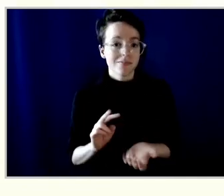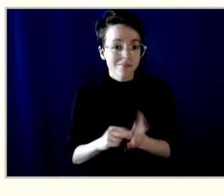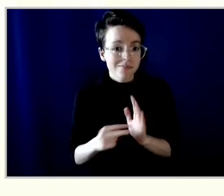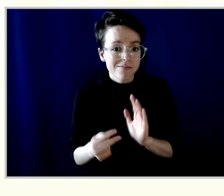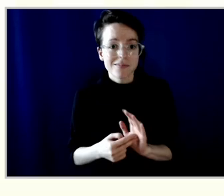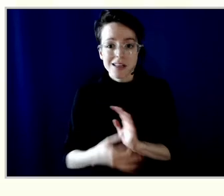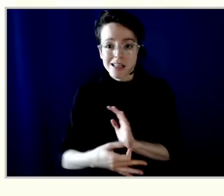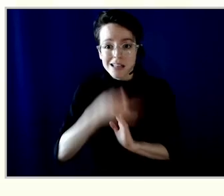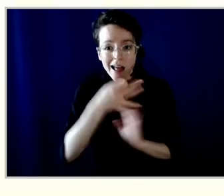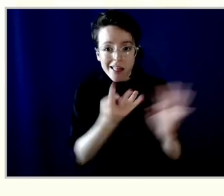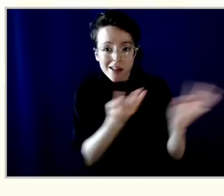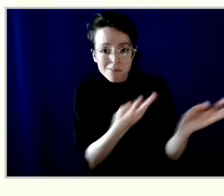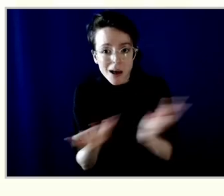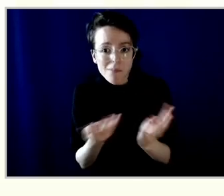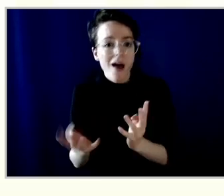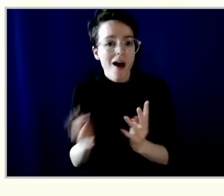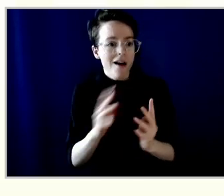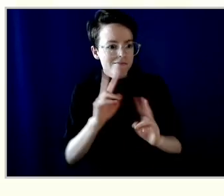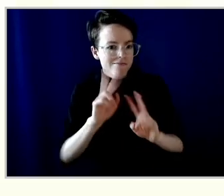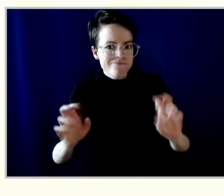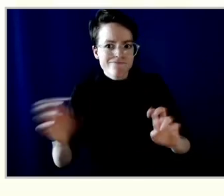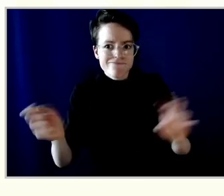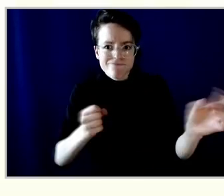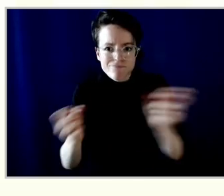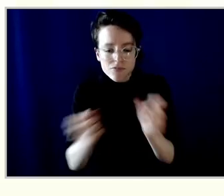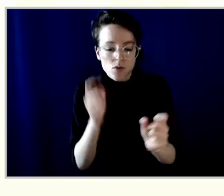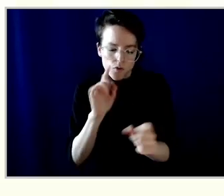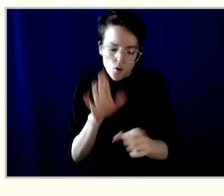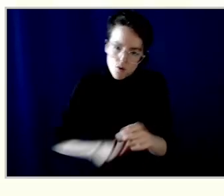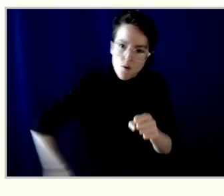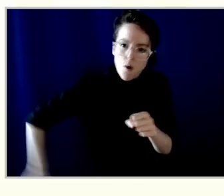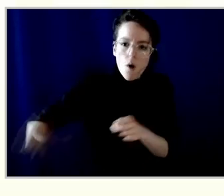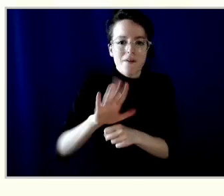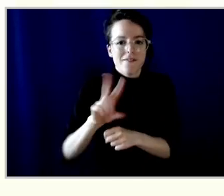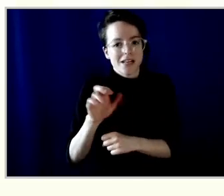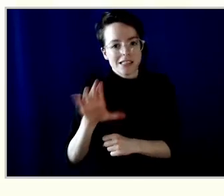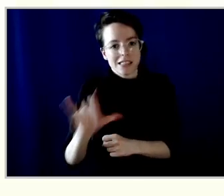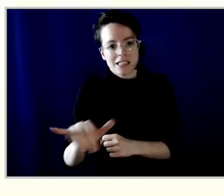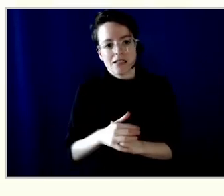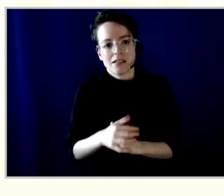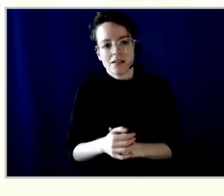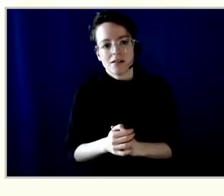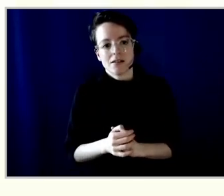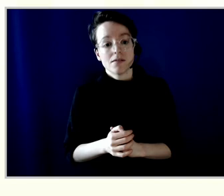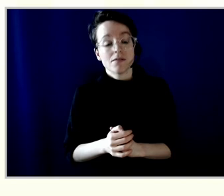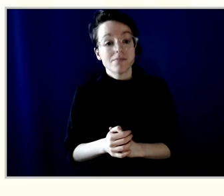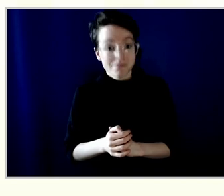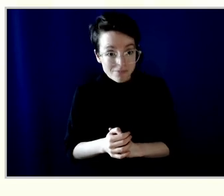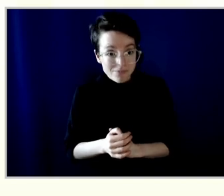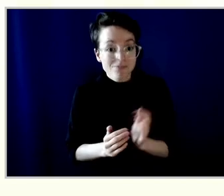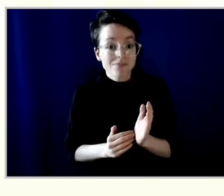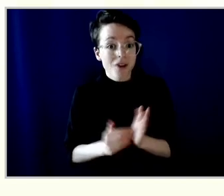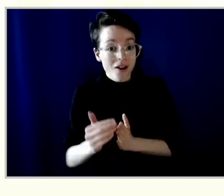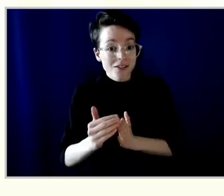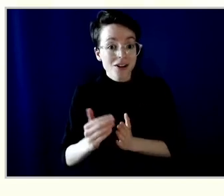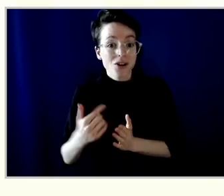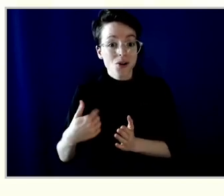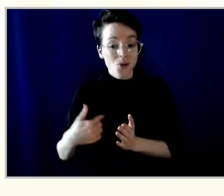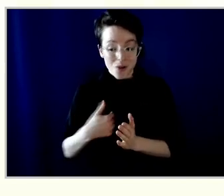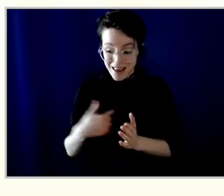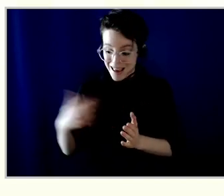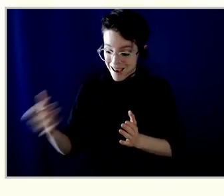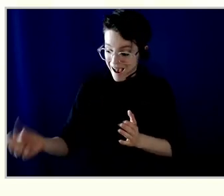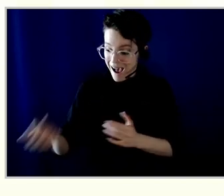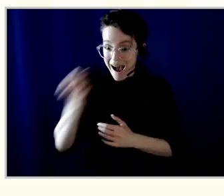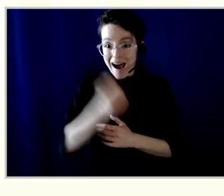the organization. A lot of our, a lot of positions that we fill are done through internal talent. And so